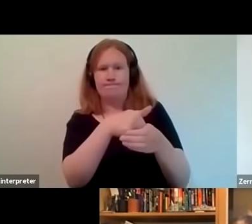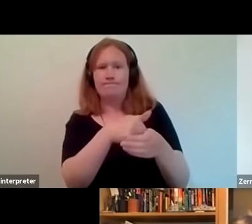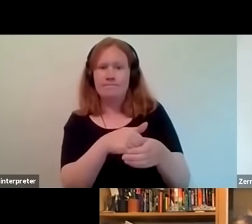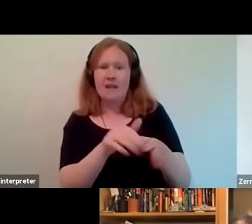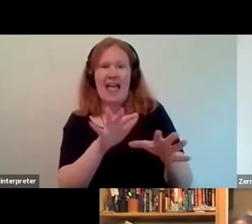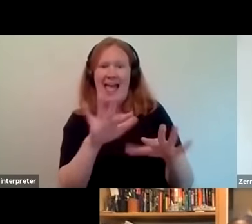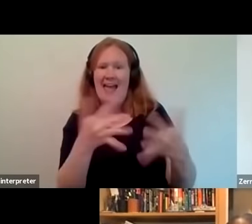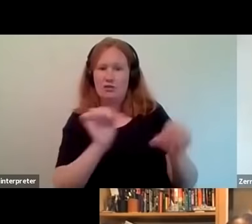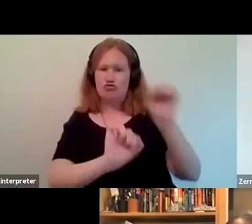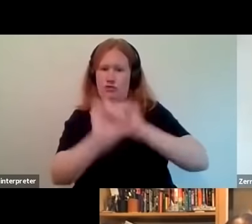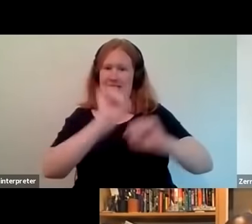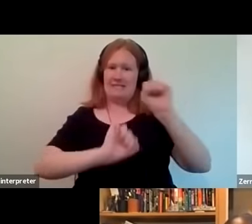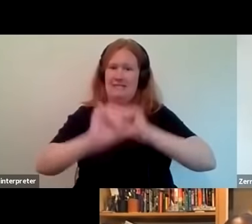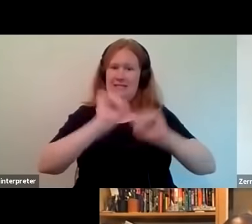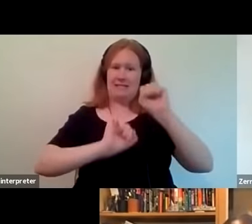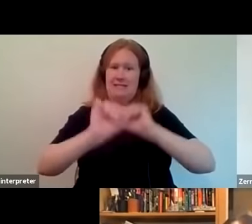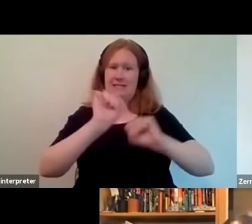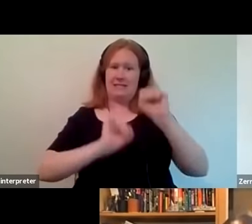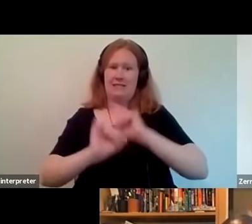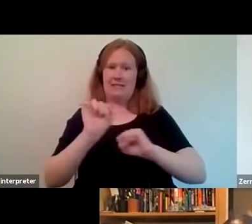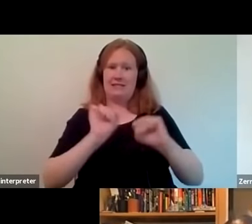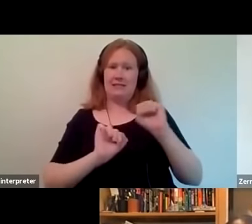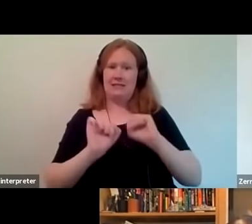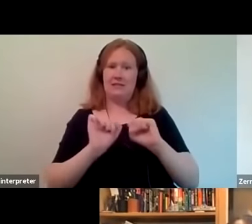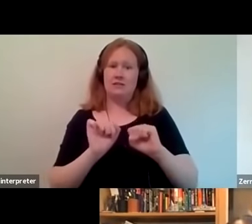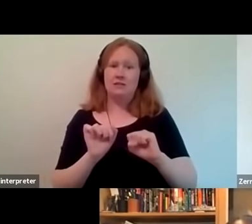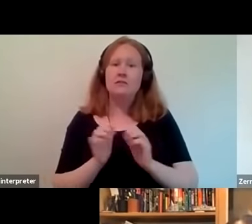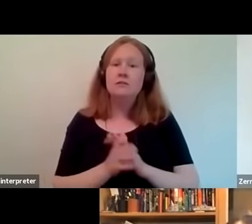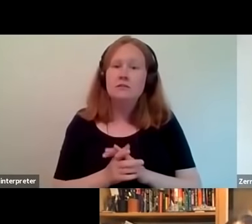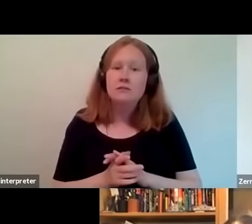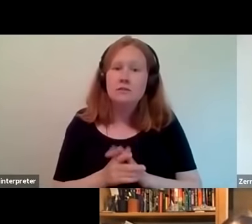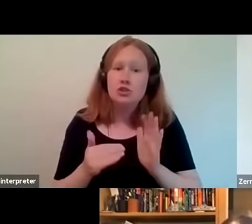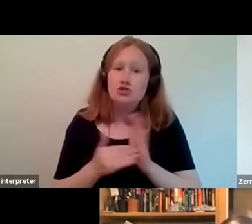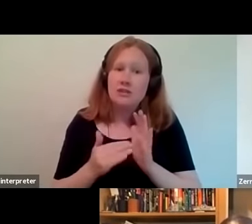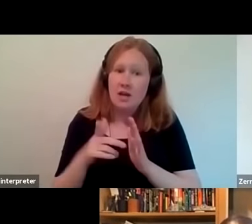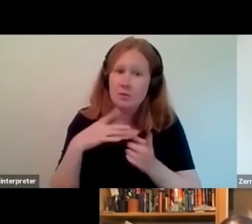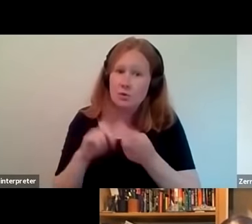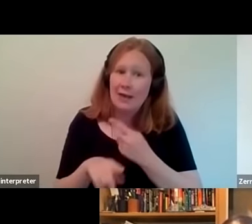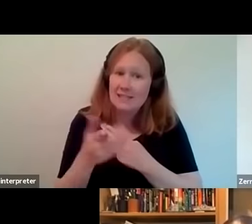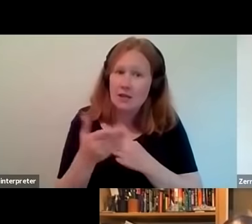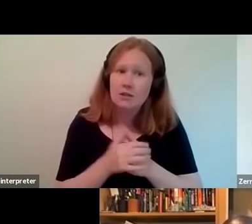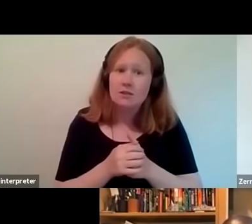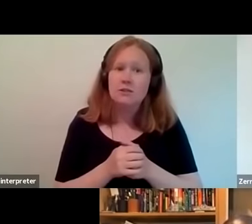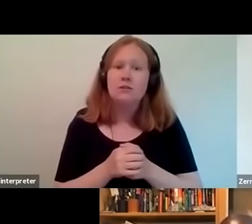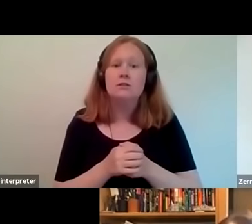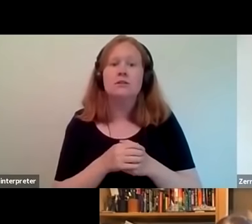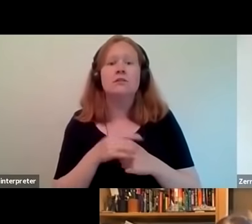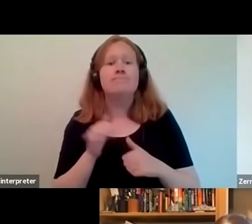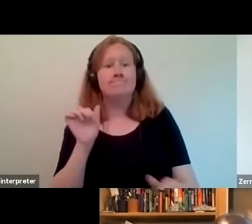any resistance um zarita maybe you might answer this question i mean yes